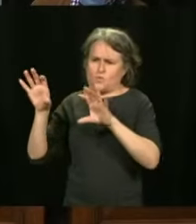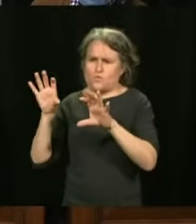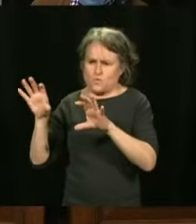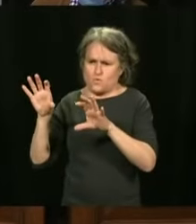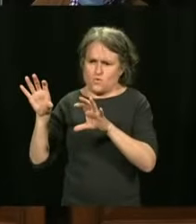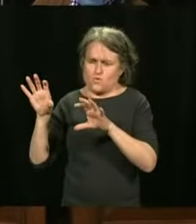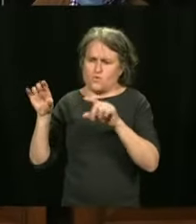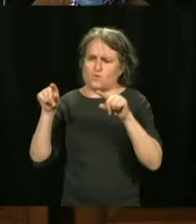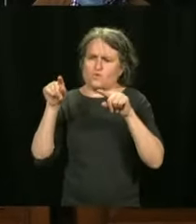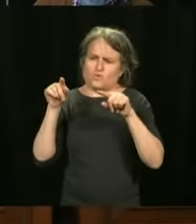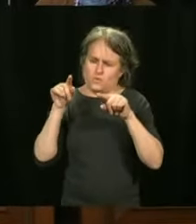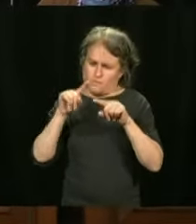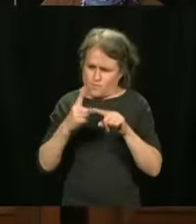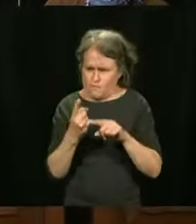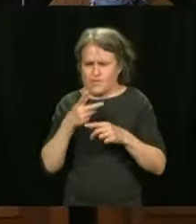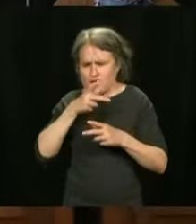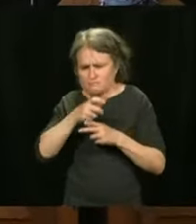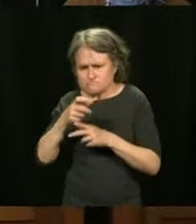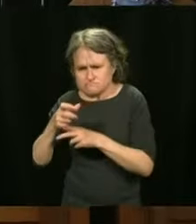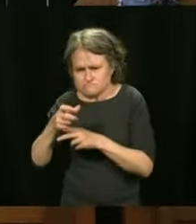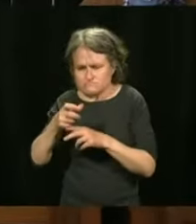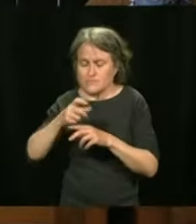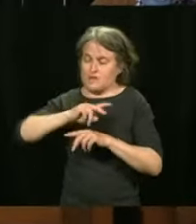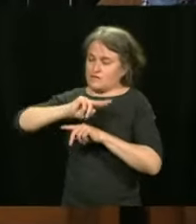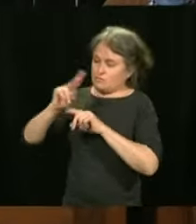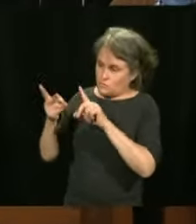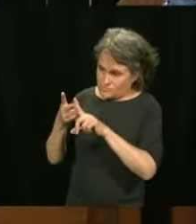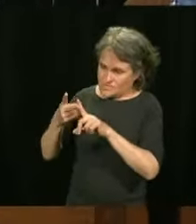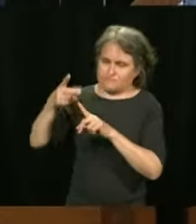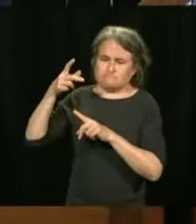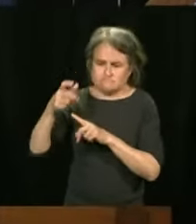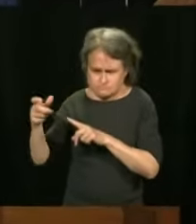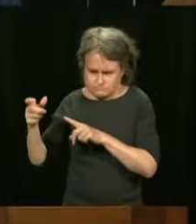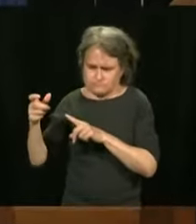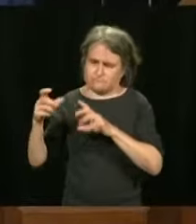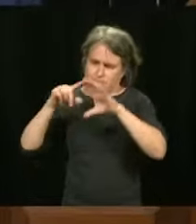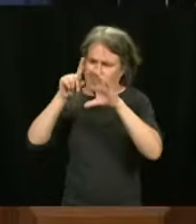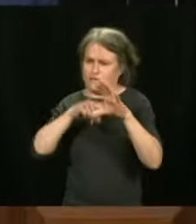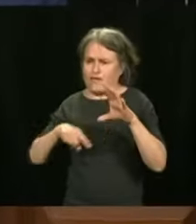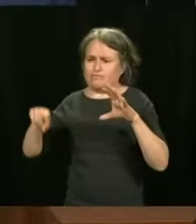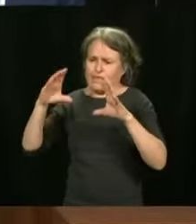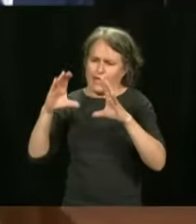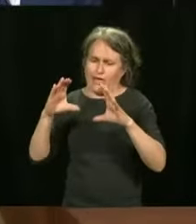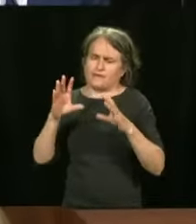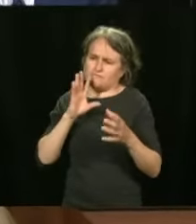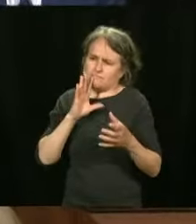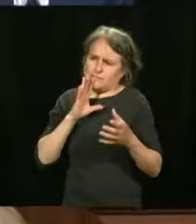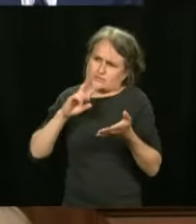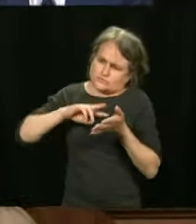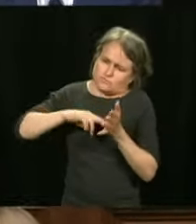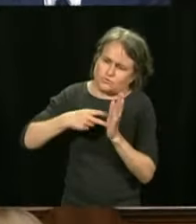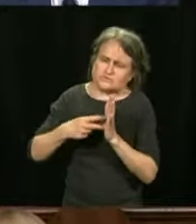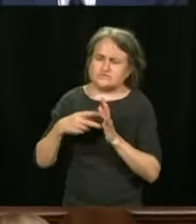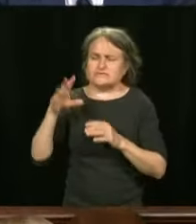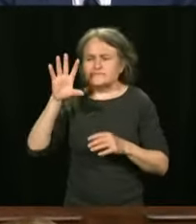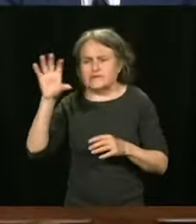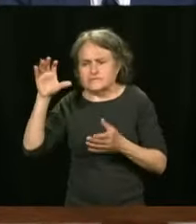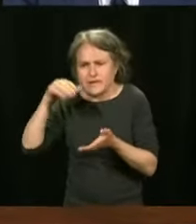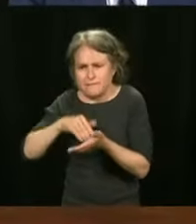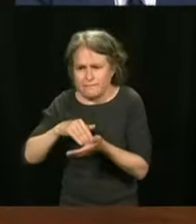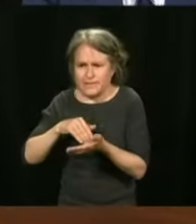portions. There's the first doses and then the second doses. We always aim to do at least 500,000 second doses,